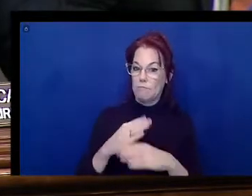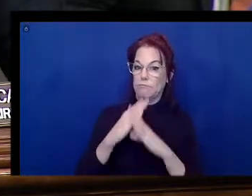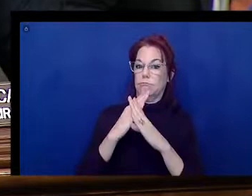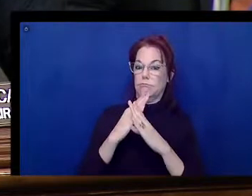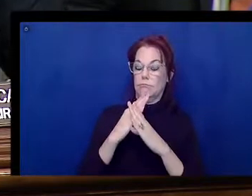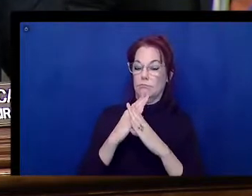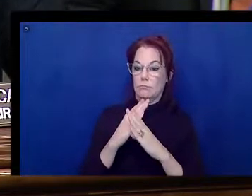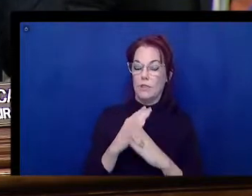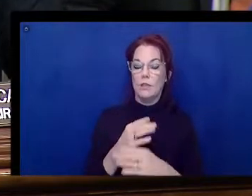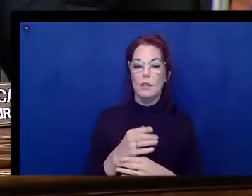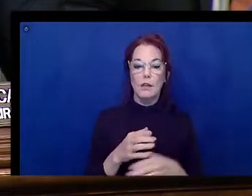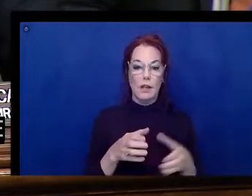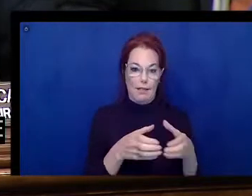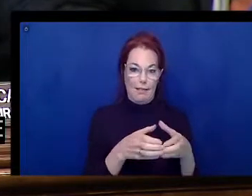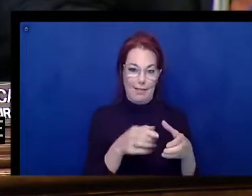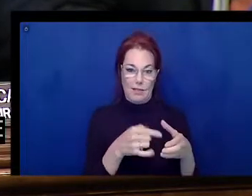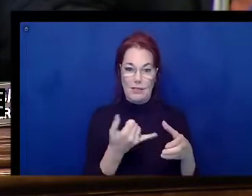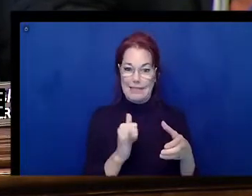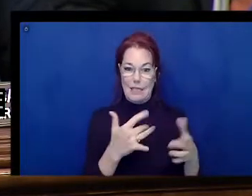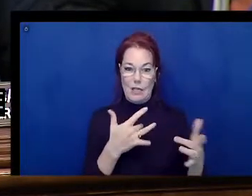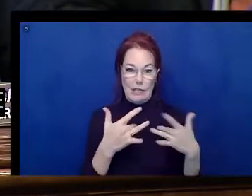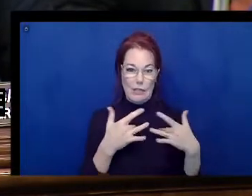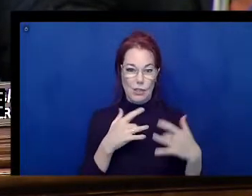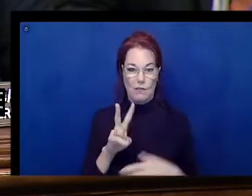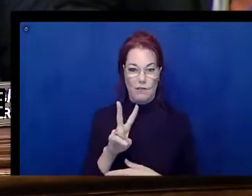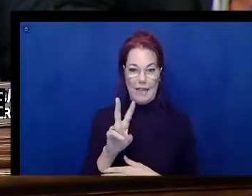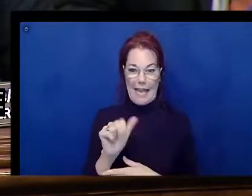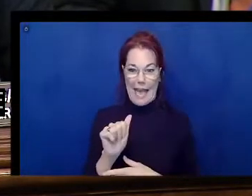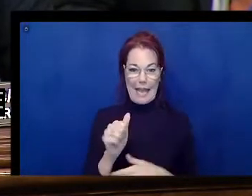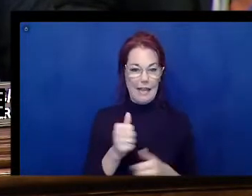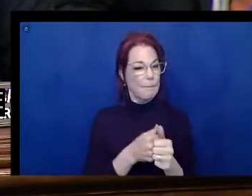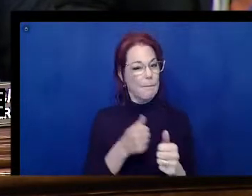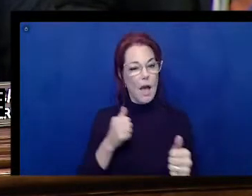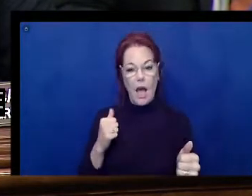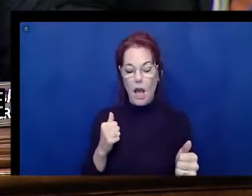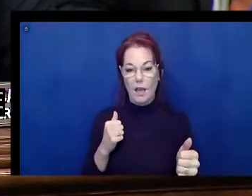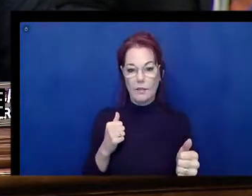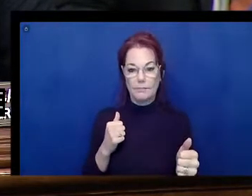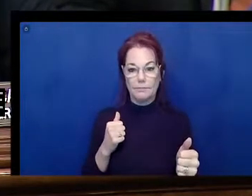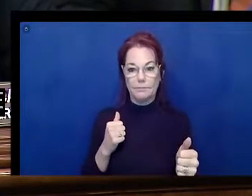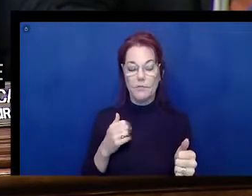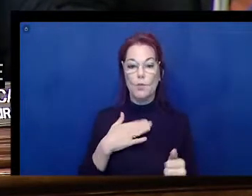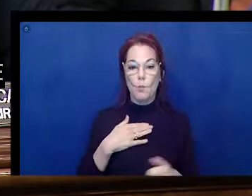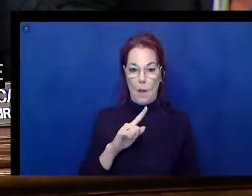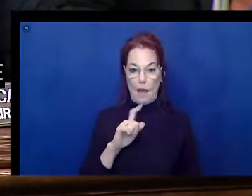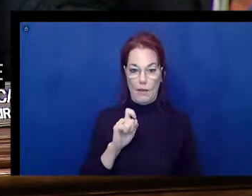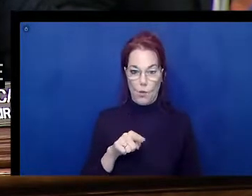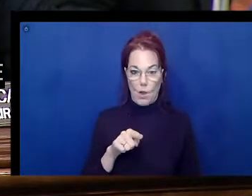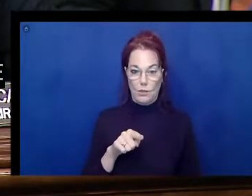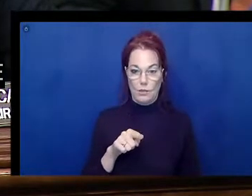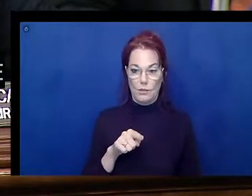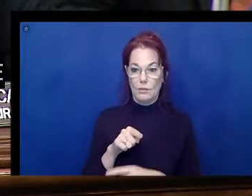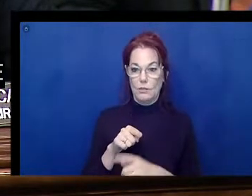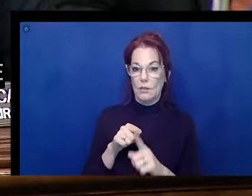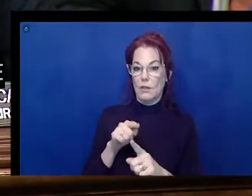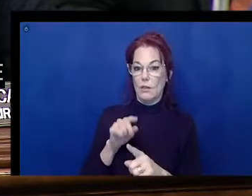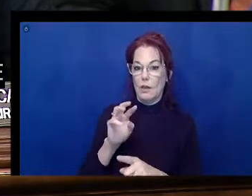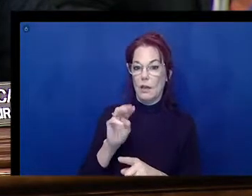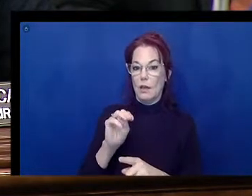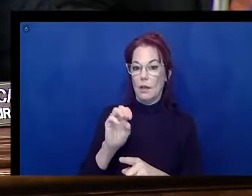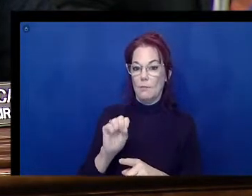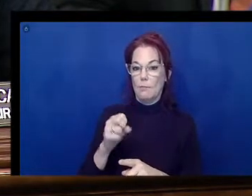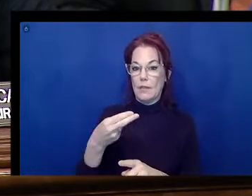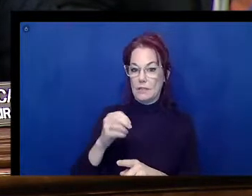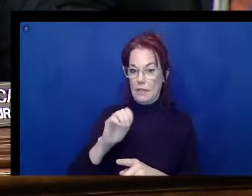still far behind. And so, Ms. Hill, I'm going to turn to you again because these are questions we should